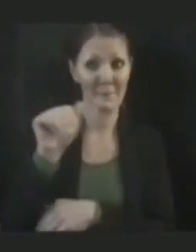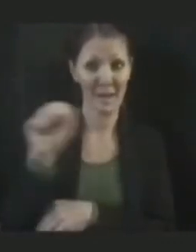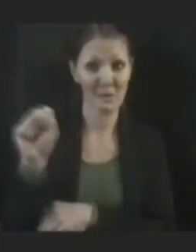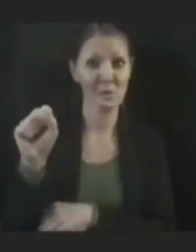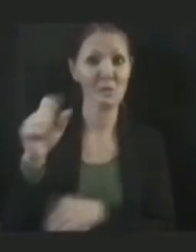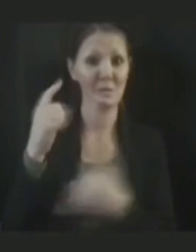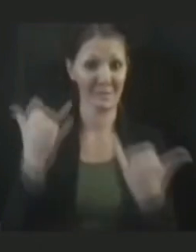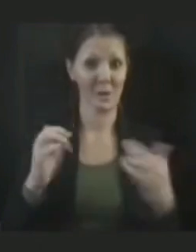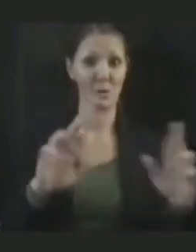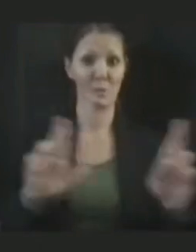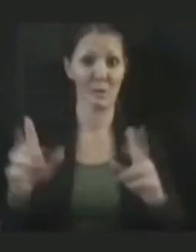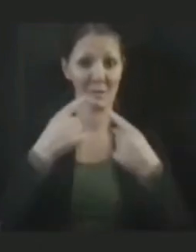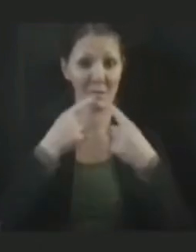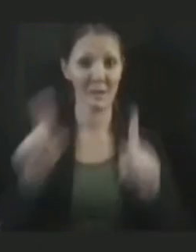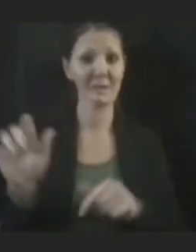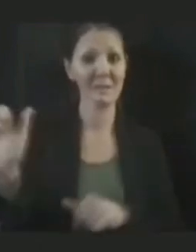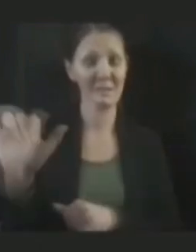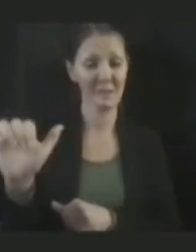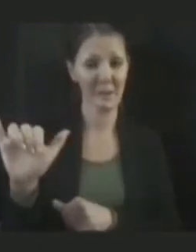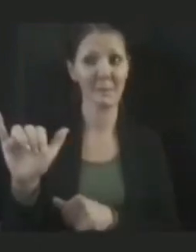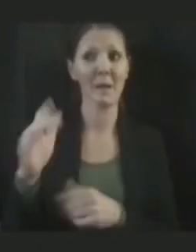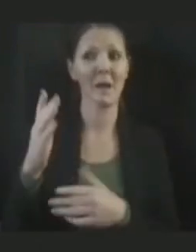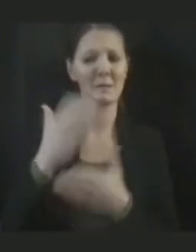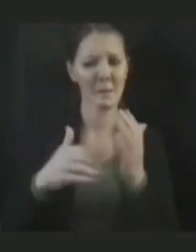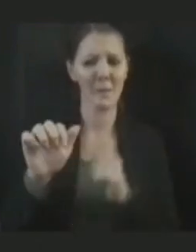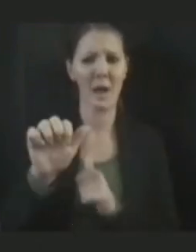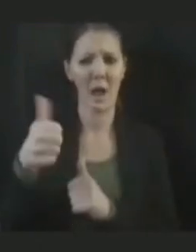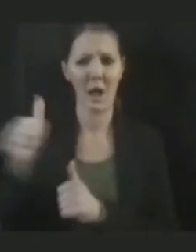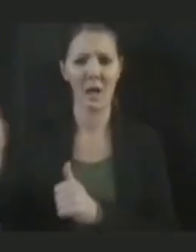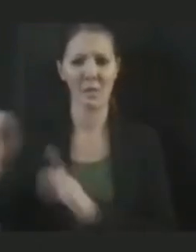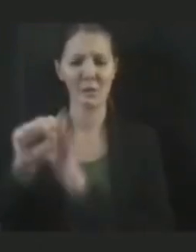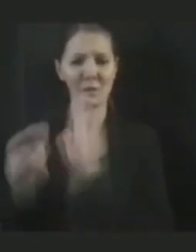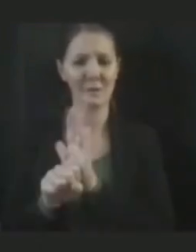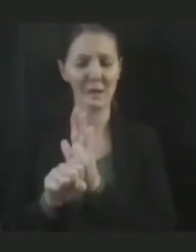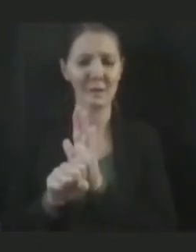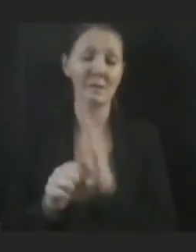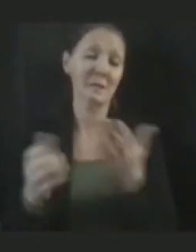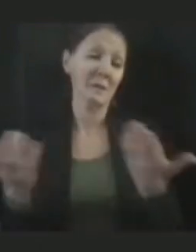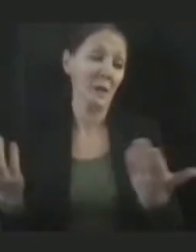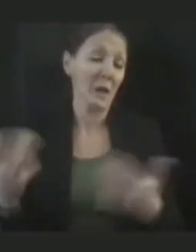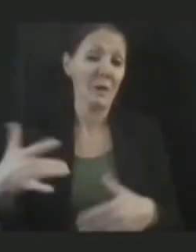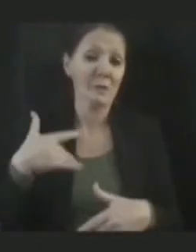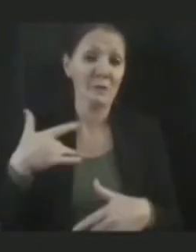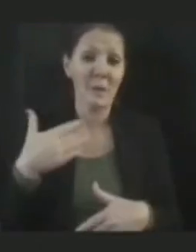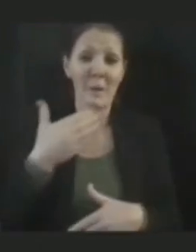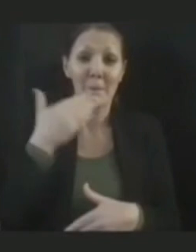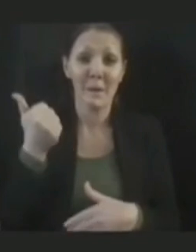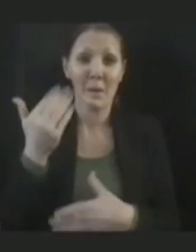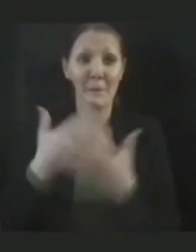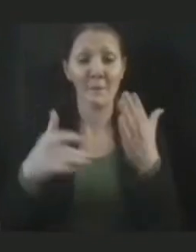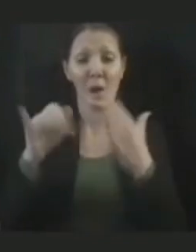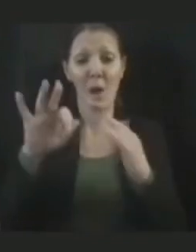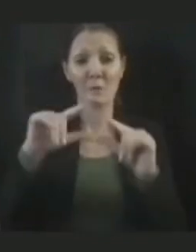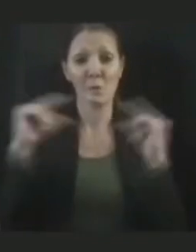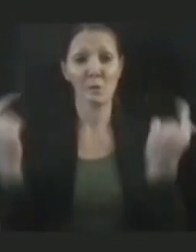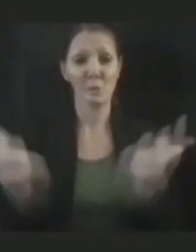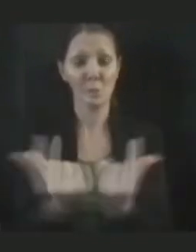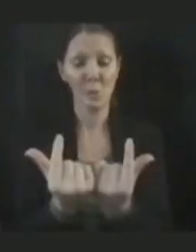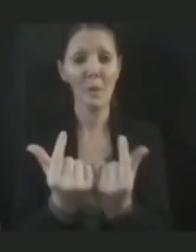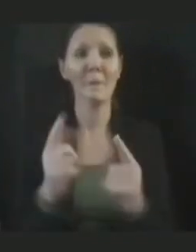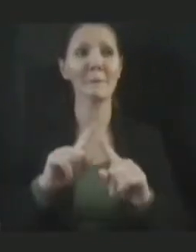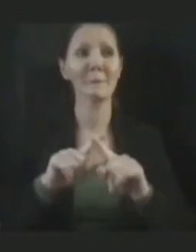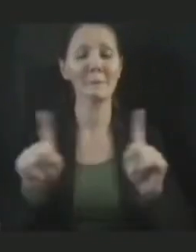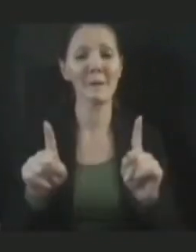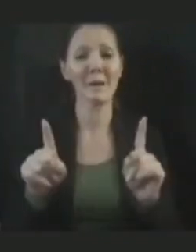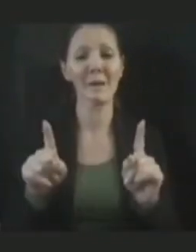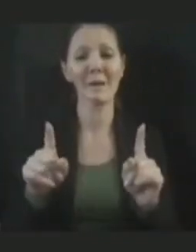as well, and I think some of our other neighboring states. Ken, we thought it was better to do, you know, as part of a group. But you can always do